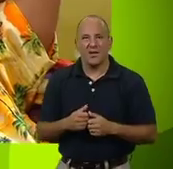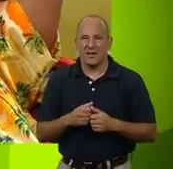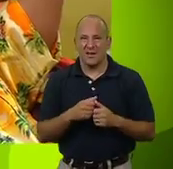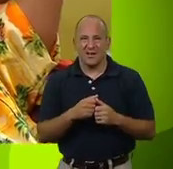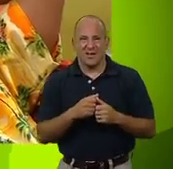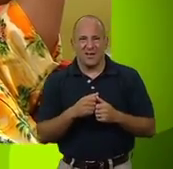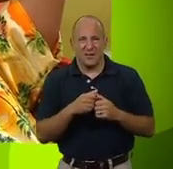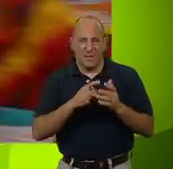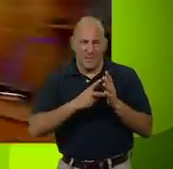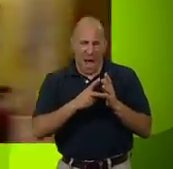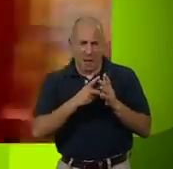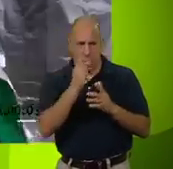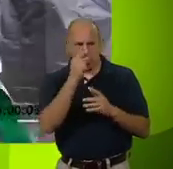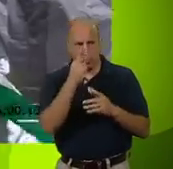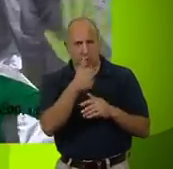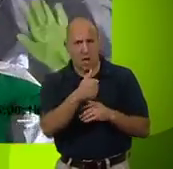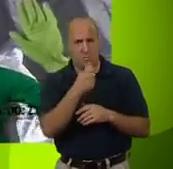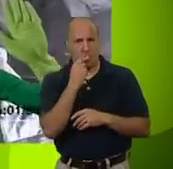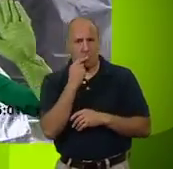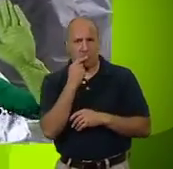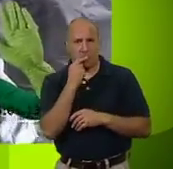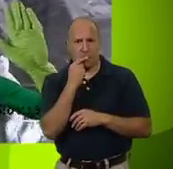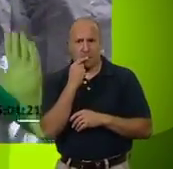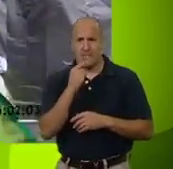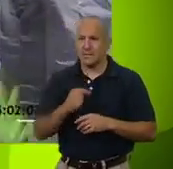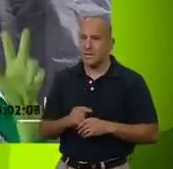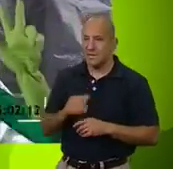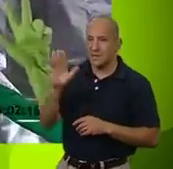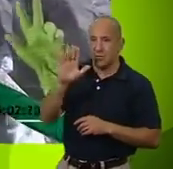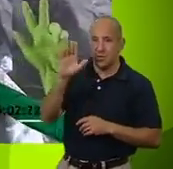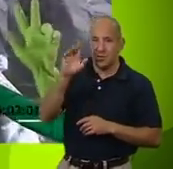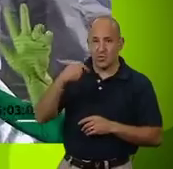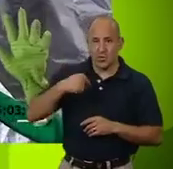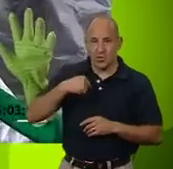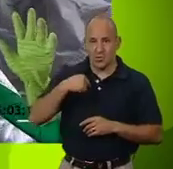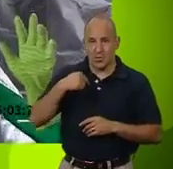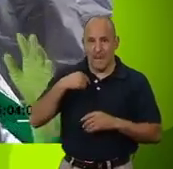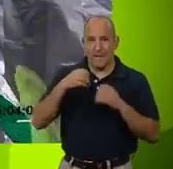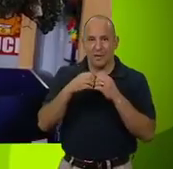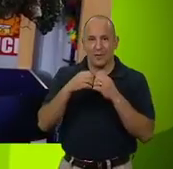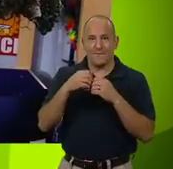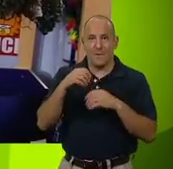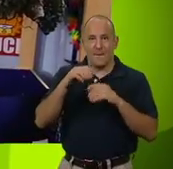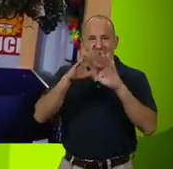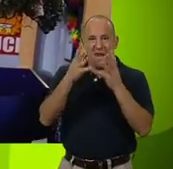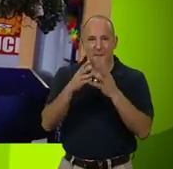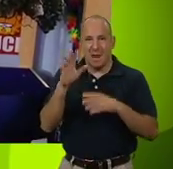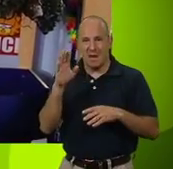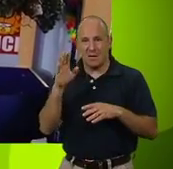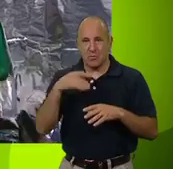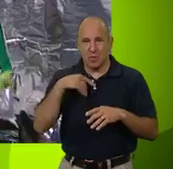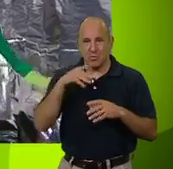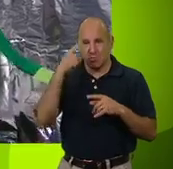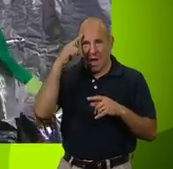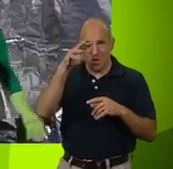doesn't remotely say I'm doomed to failure. Can't you want you, I am fed to the third from the planet Benny Max. I want to suck out your